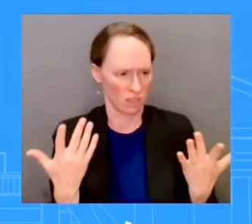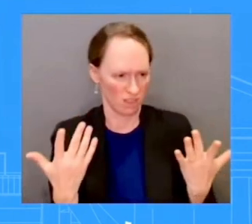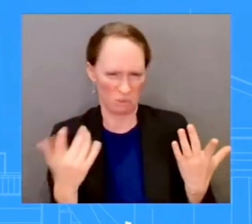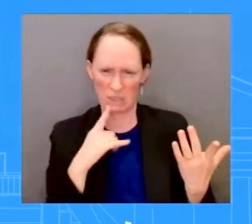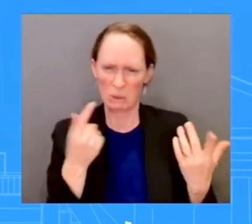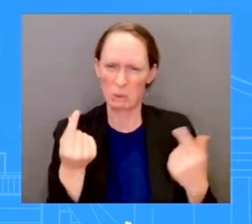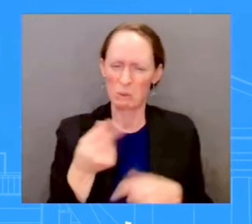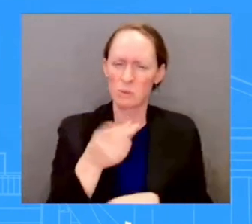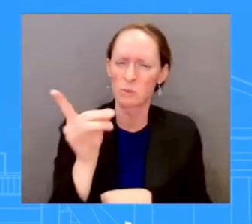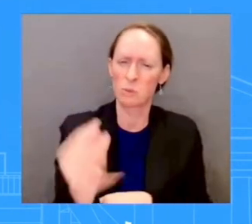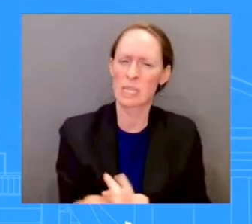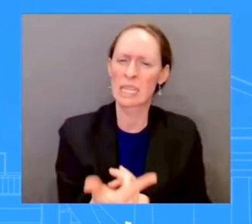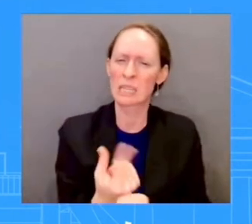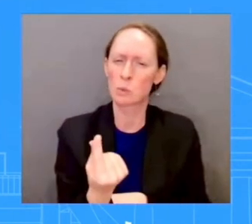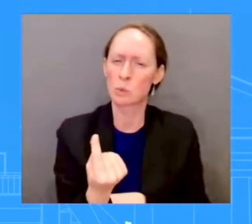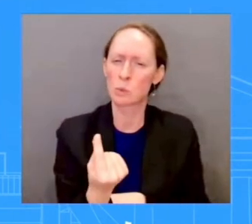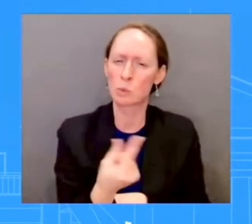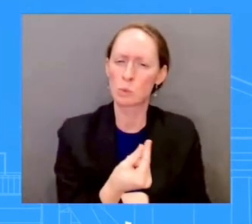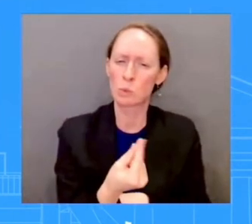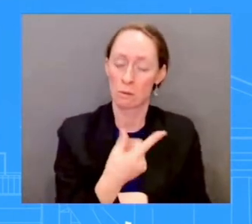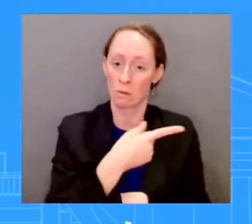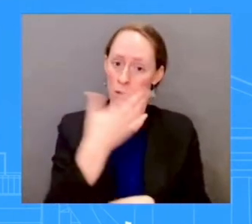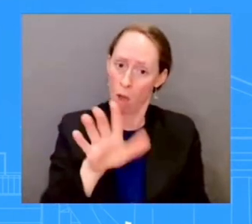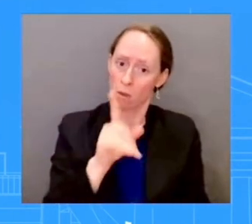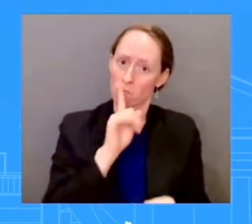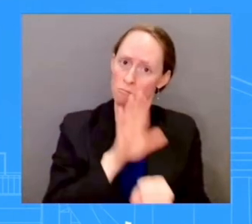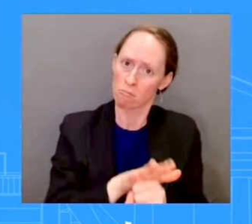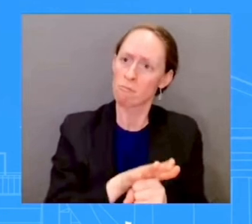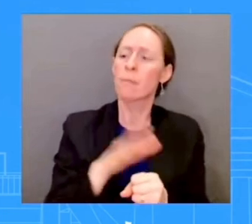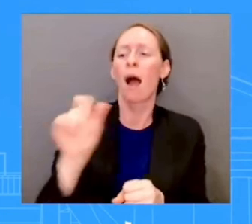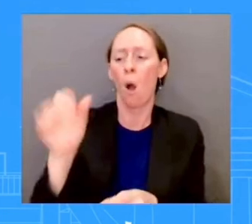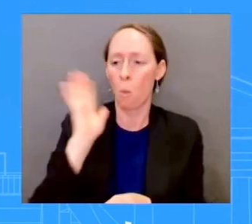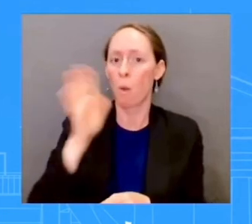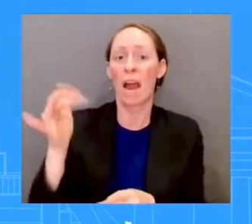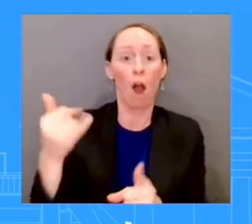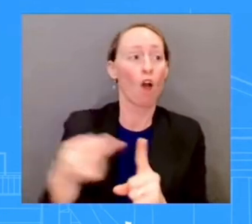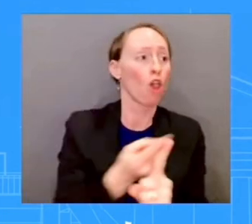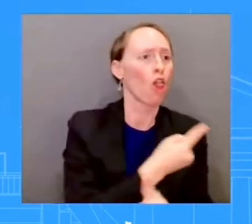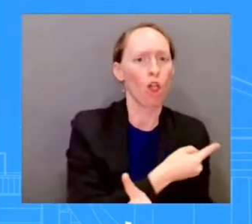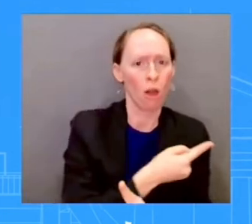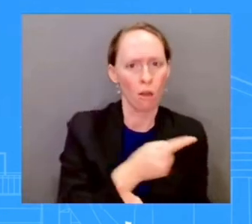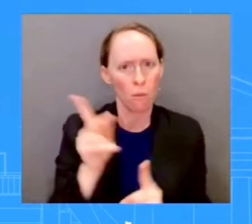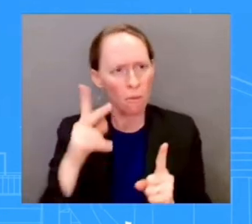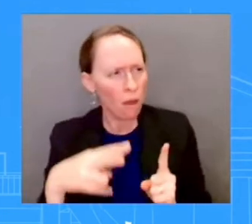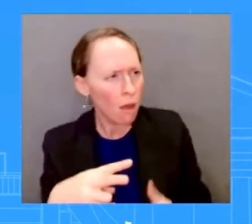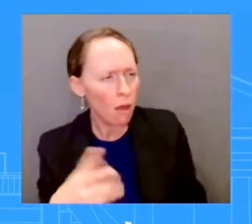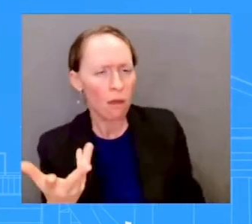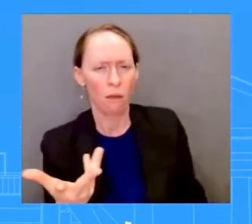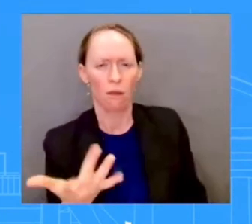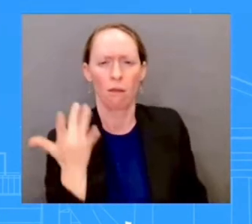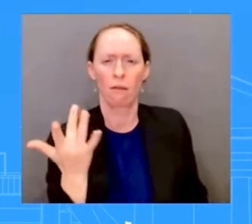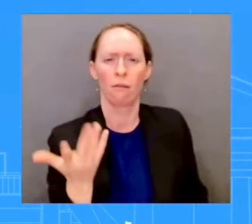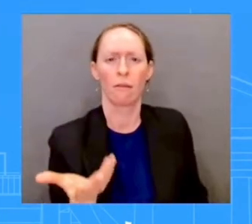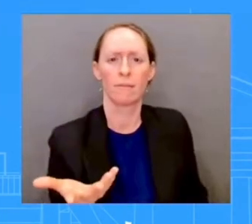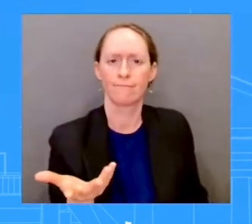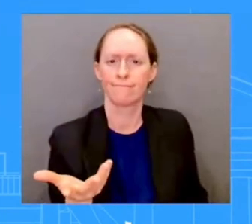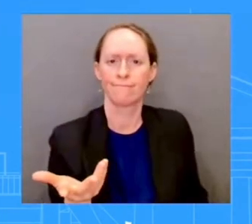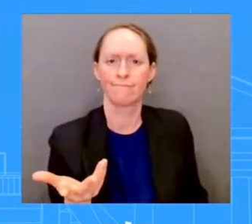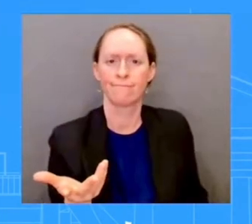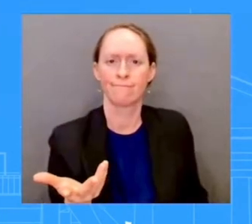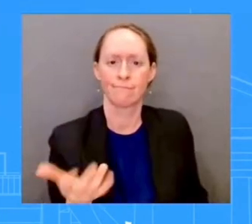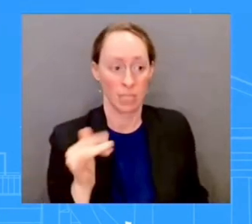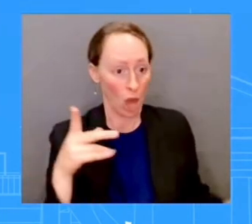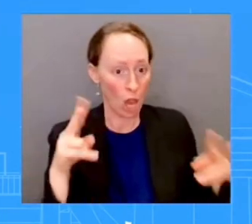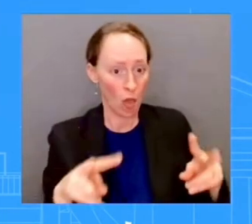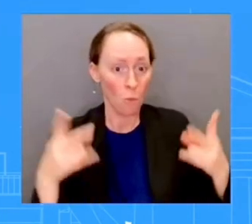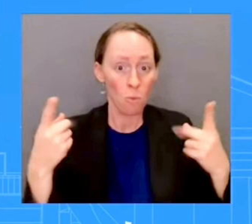their word and do their job. This is what the American people want to see. We saw that in the midterm election, the results of that. They want to see us coming